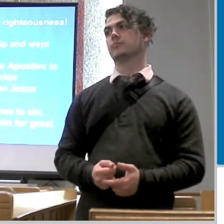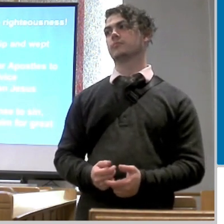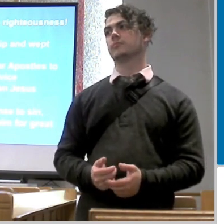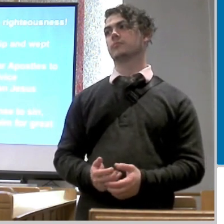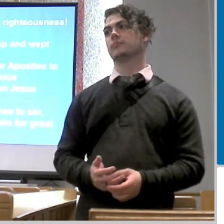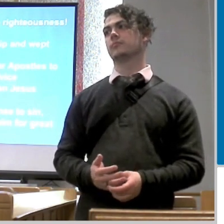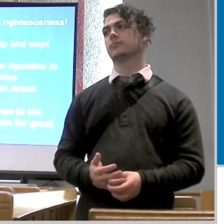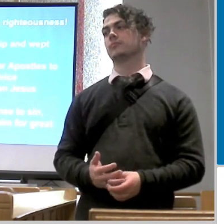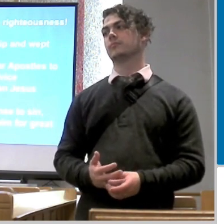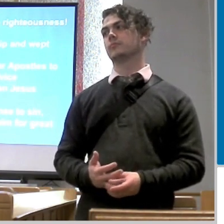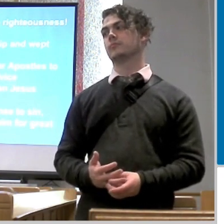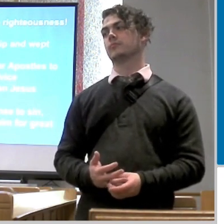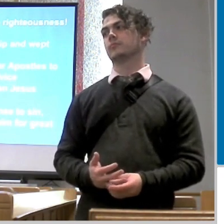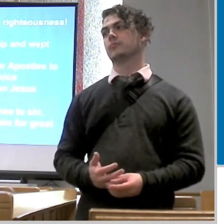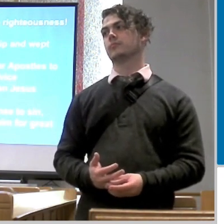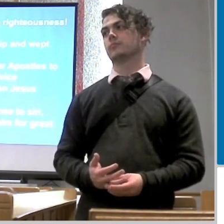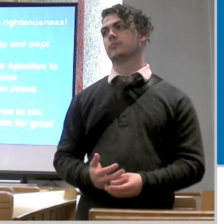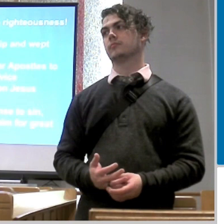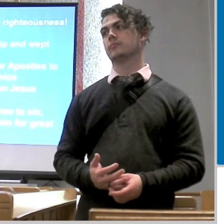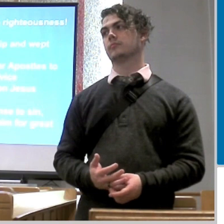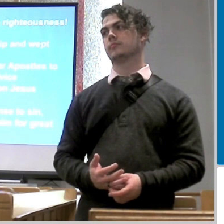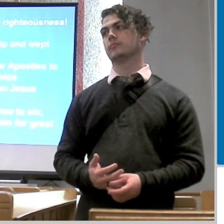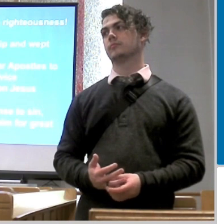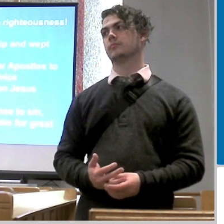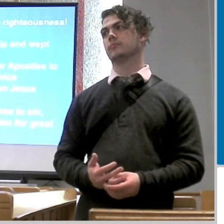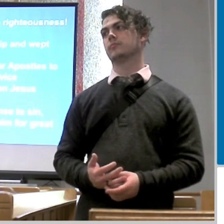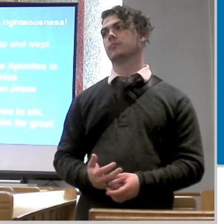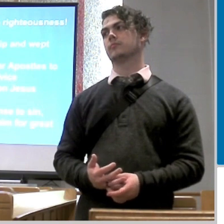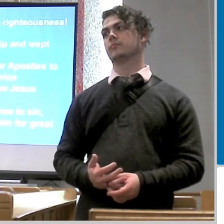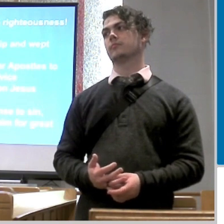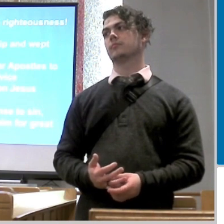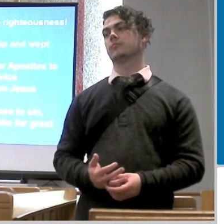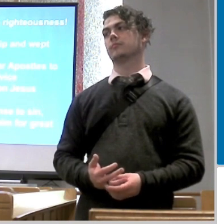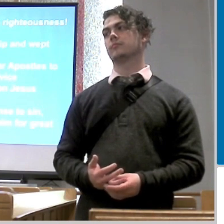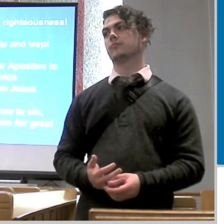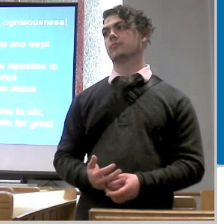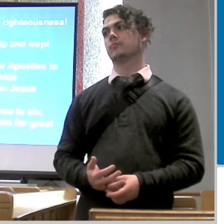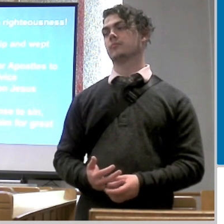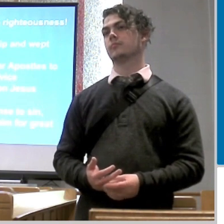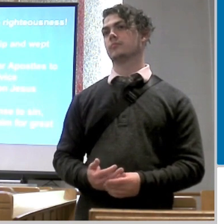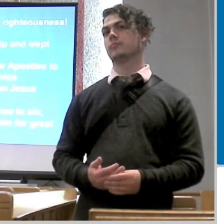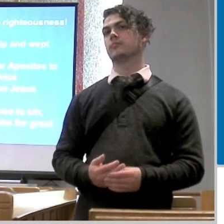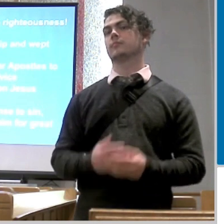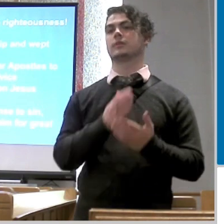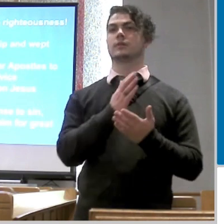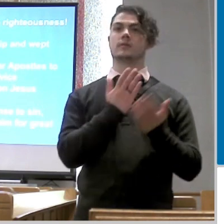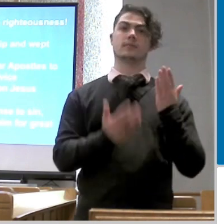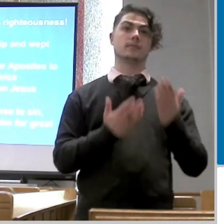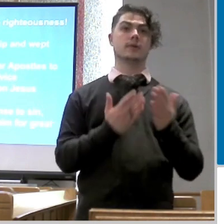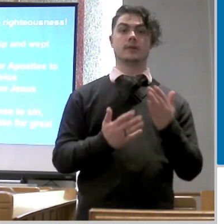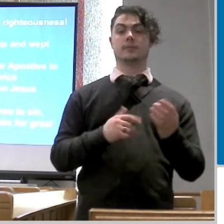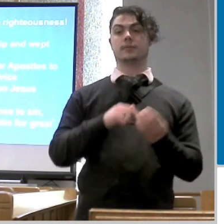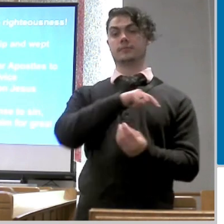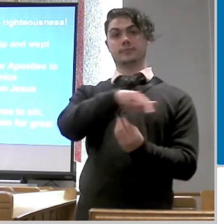there might have been even someone who said to him you know what peter i think jesus can forgive you